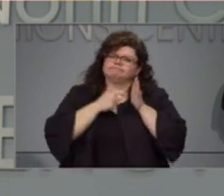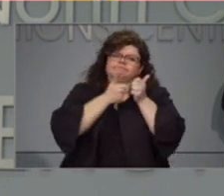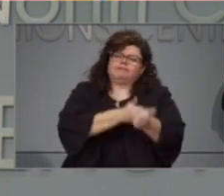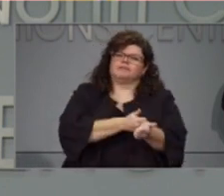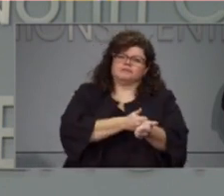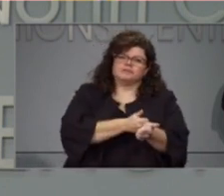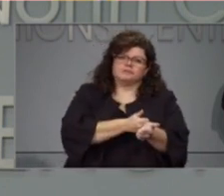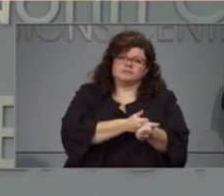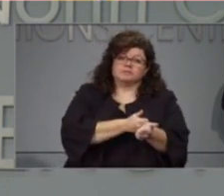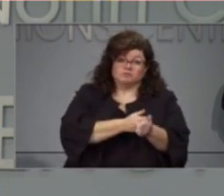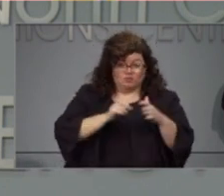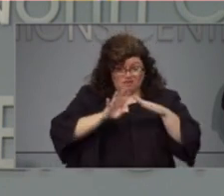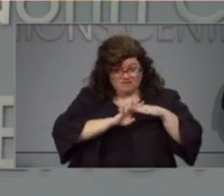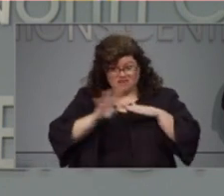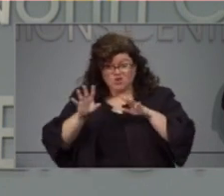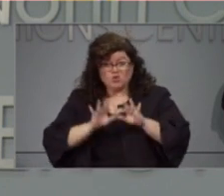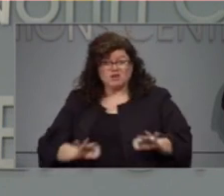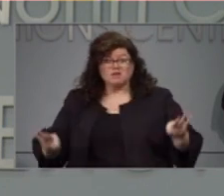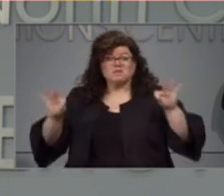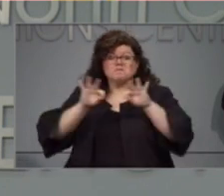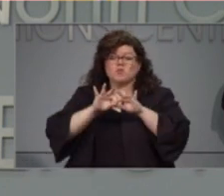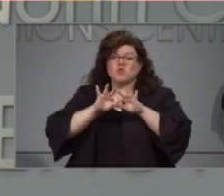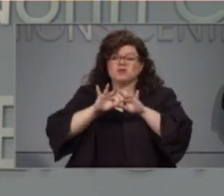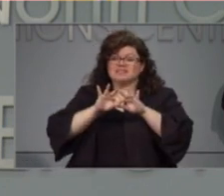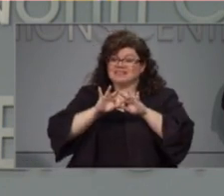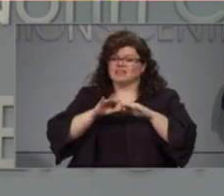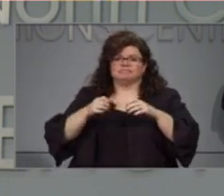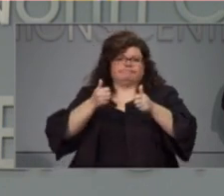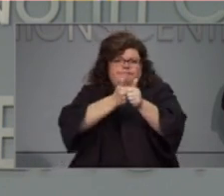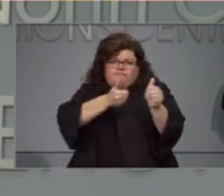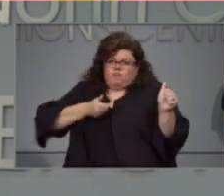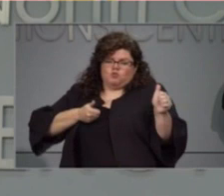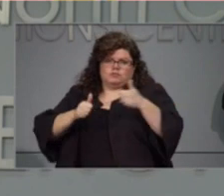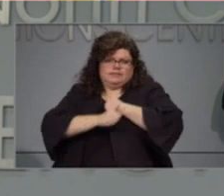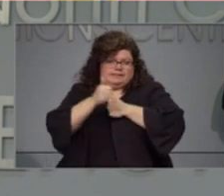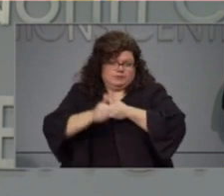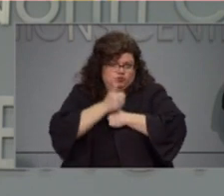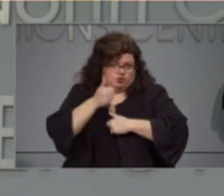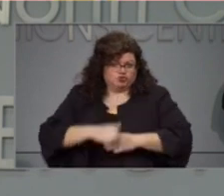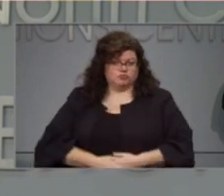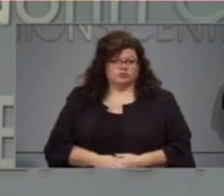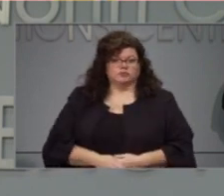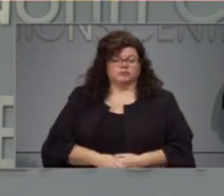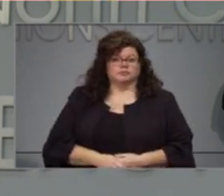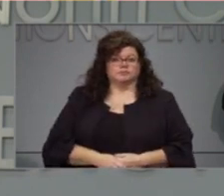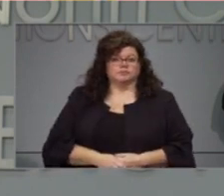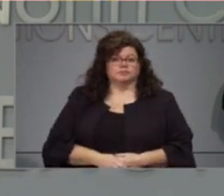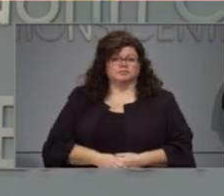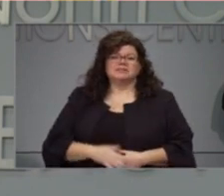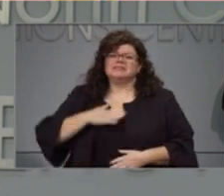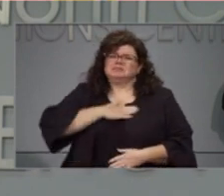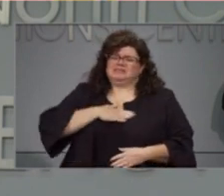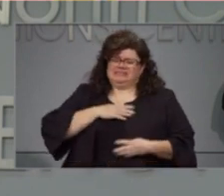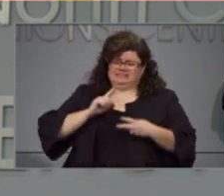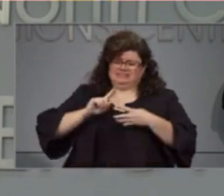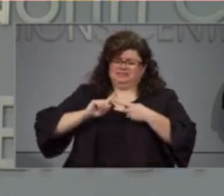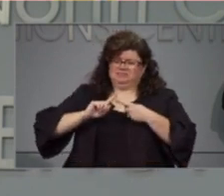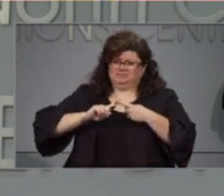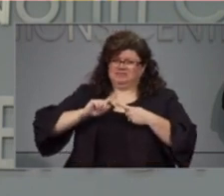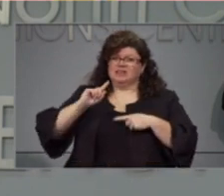the most important thing to do is get out of the danger zone. First, plan to stay with family or friends.